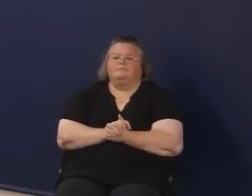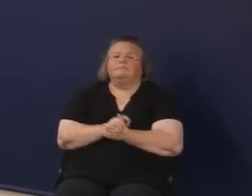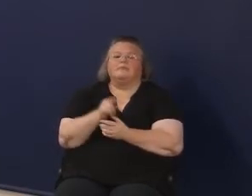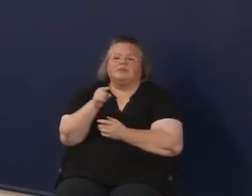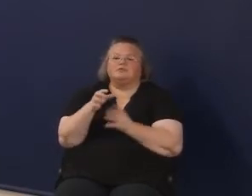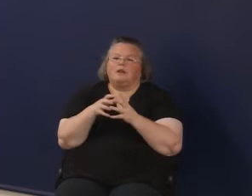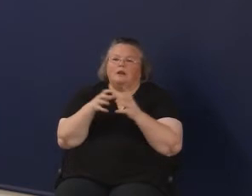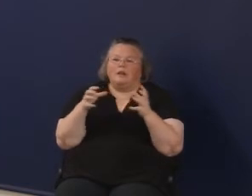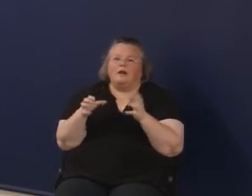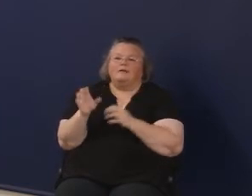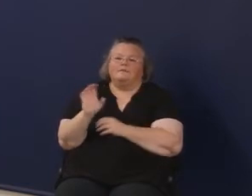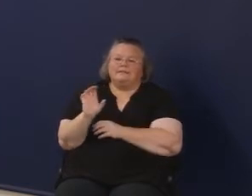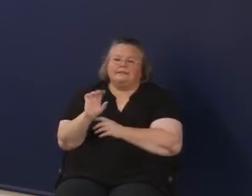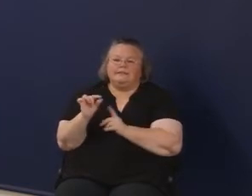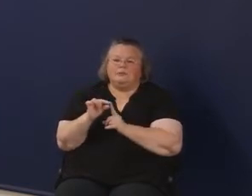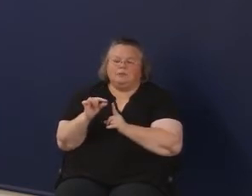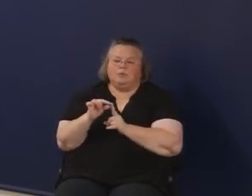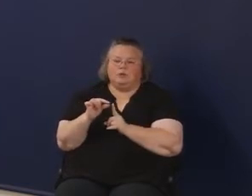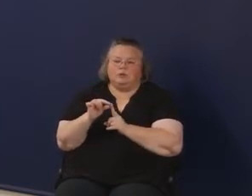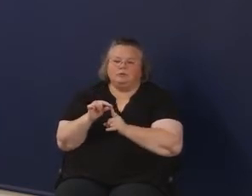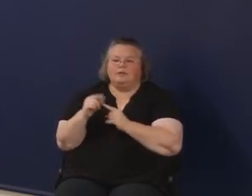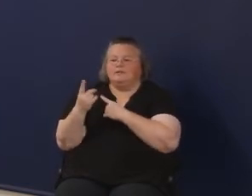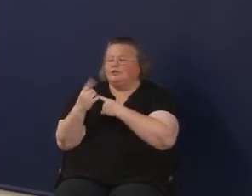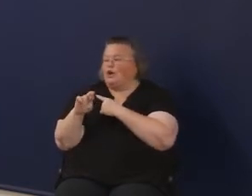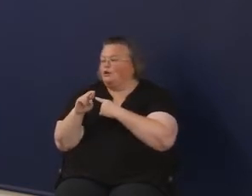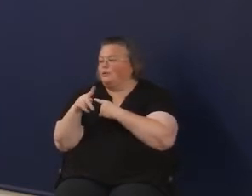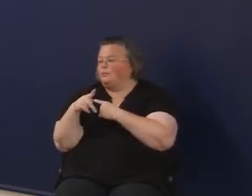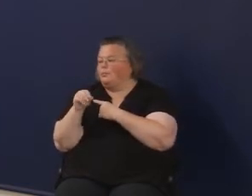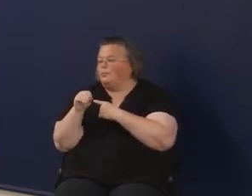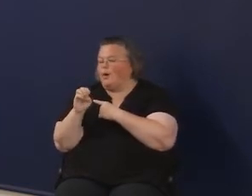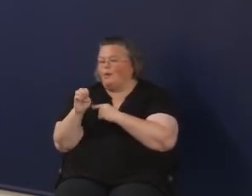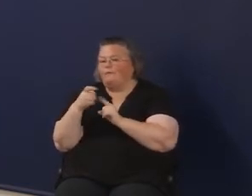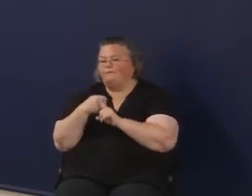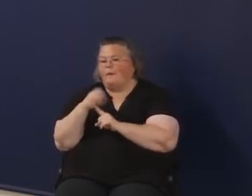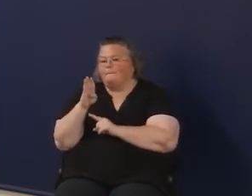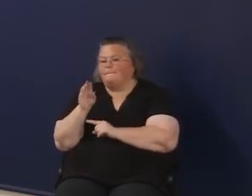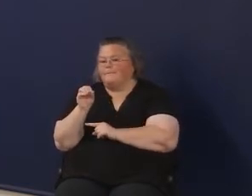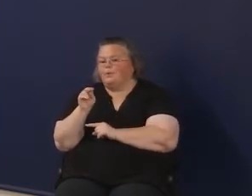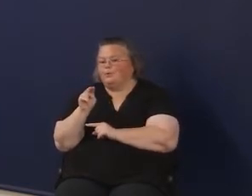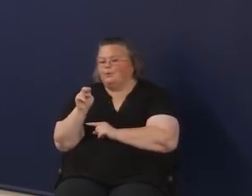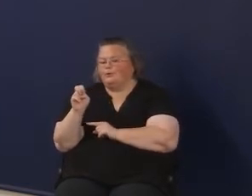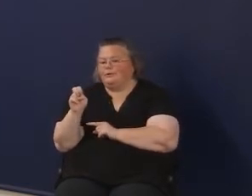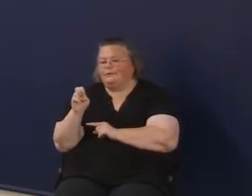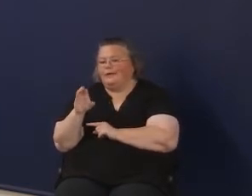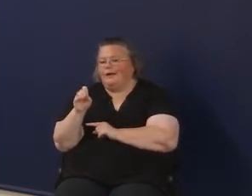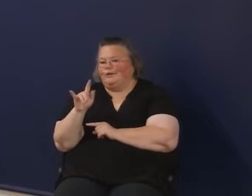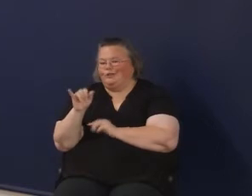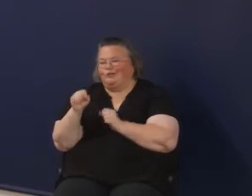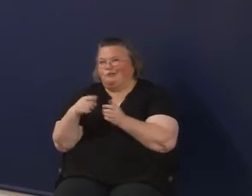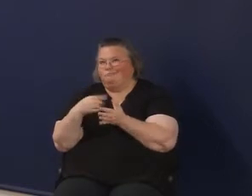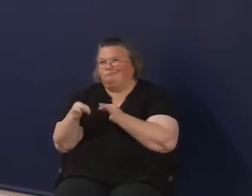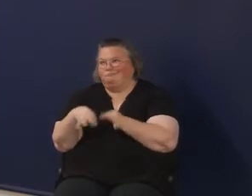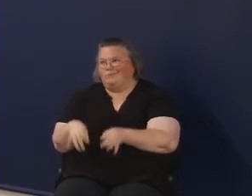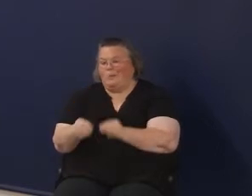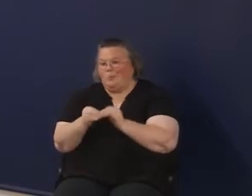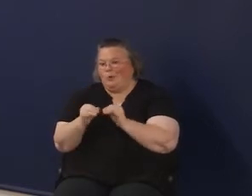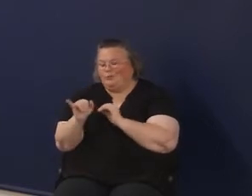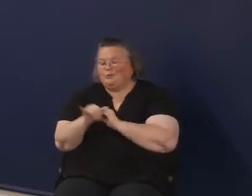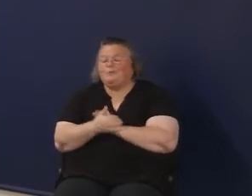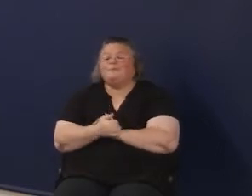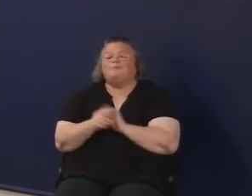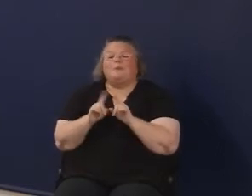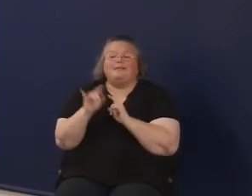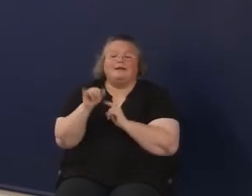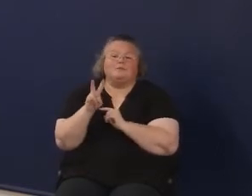County portrait of a graduate, for instance, that Dr. Poe would probably speak more to. And so that's what Virginia's winds up looking like and they've